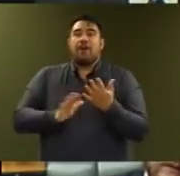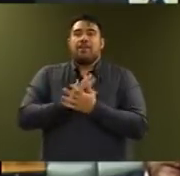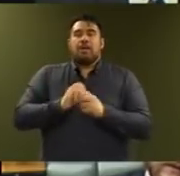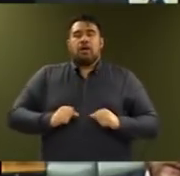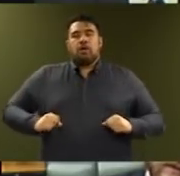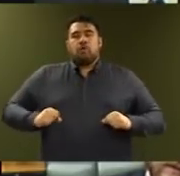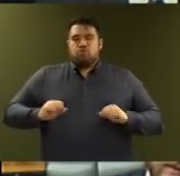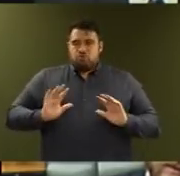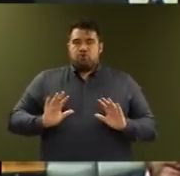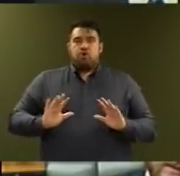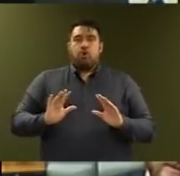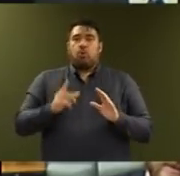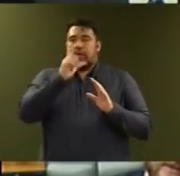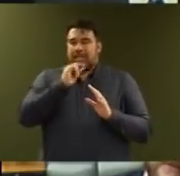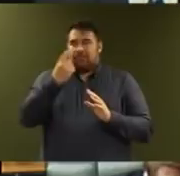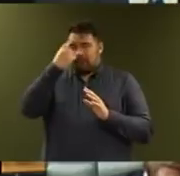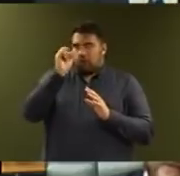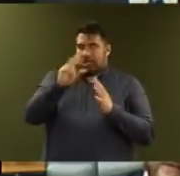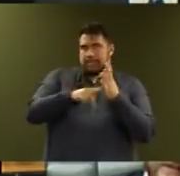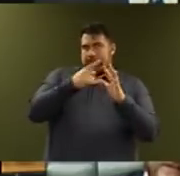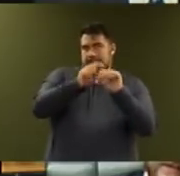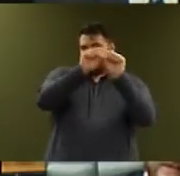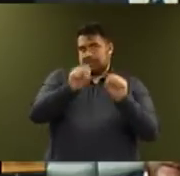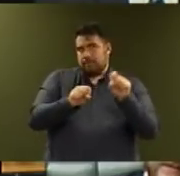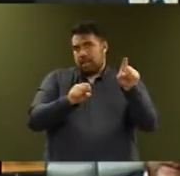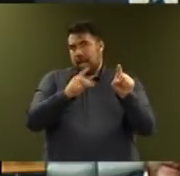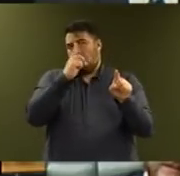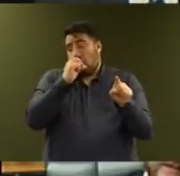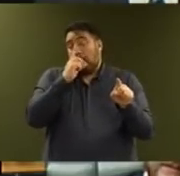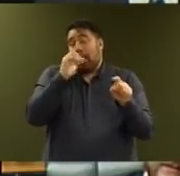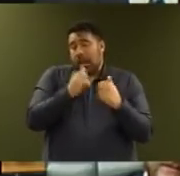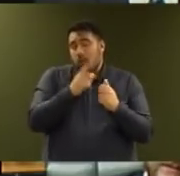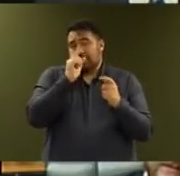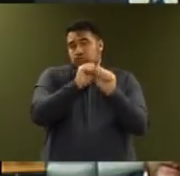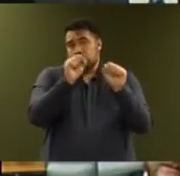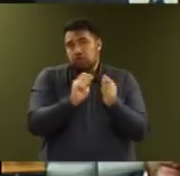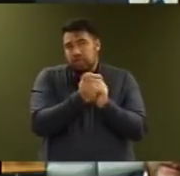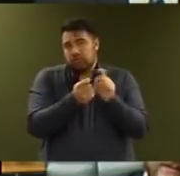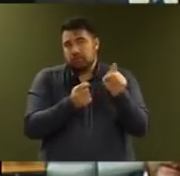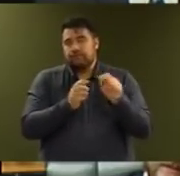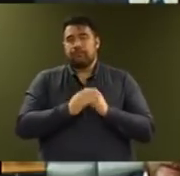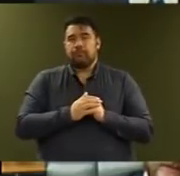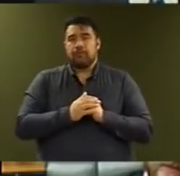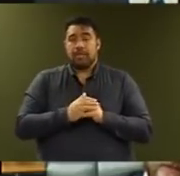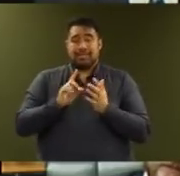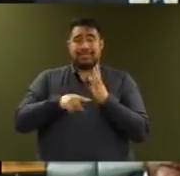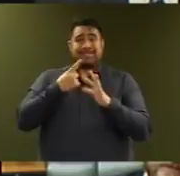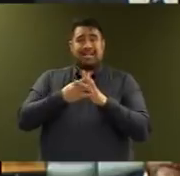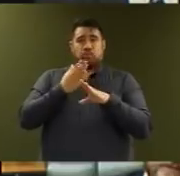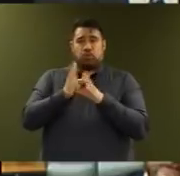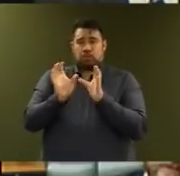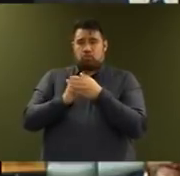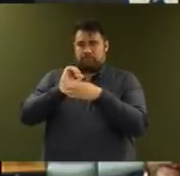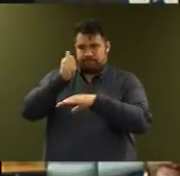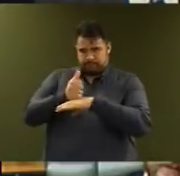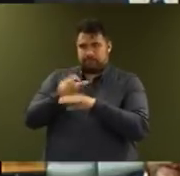any changes needed to our tax system. As promised, we have established a tax working group to recommend how we create a better balance